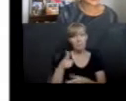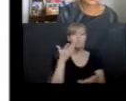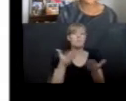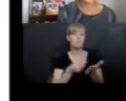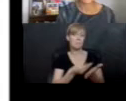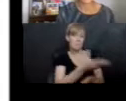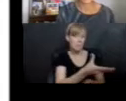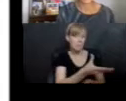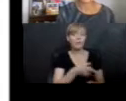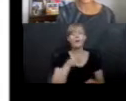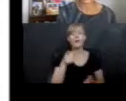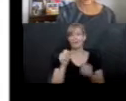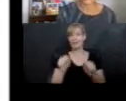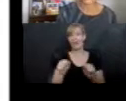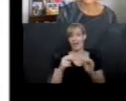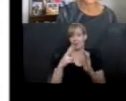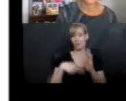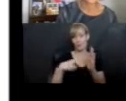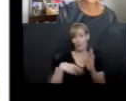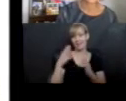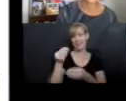even read and swap.